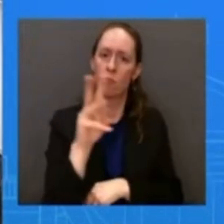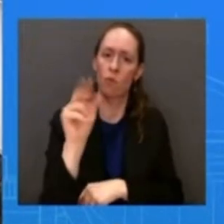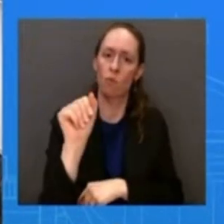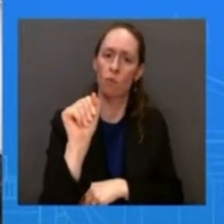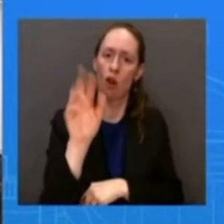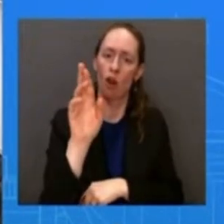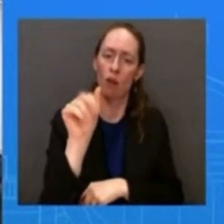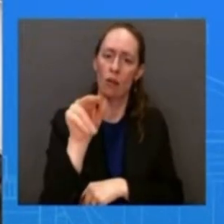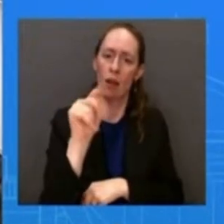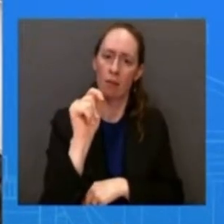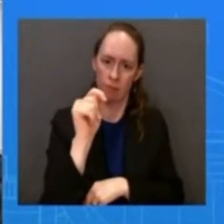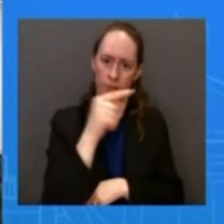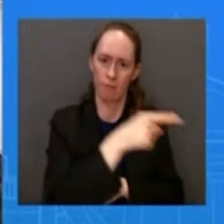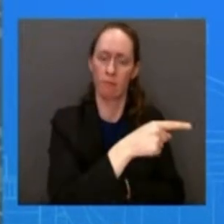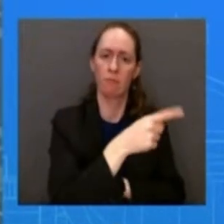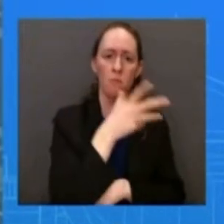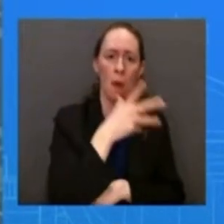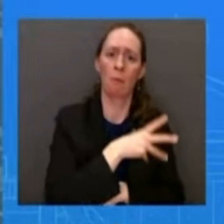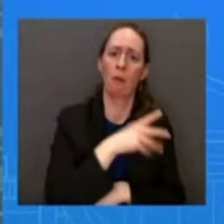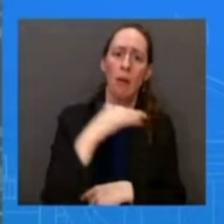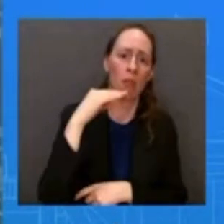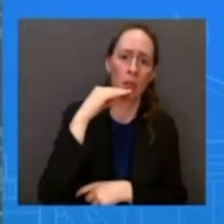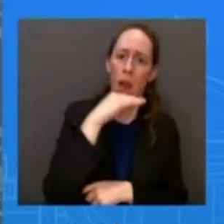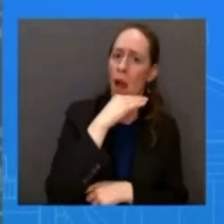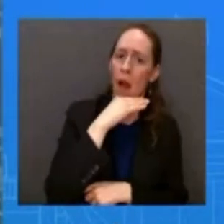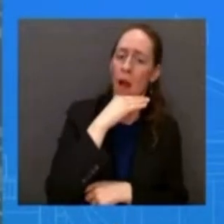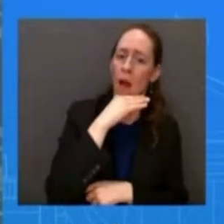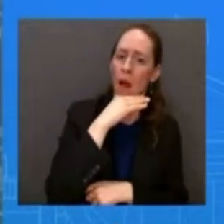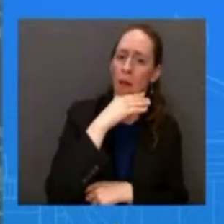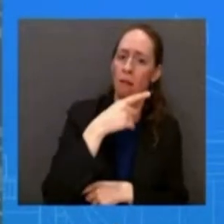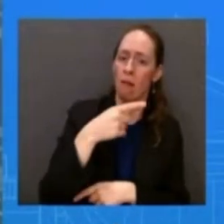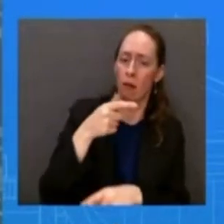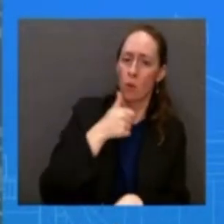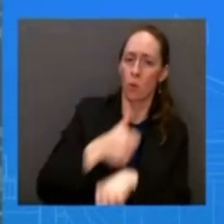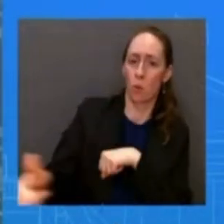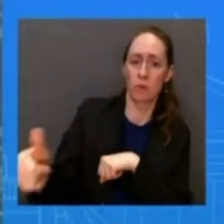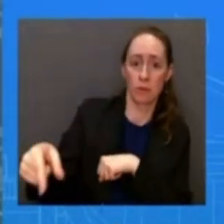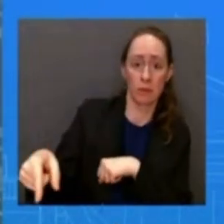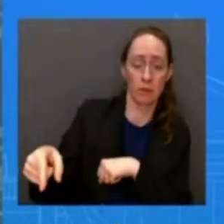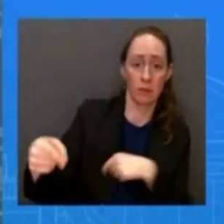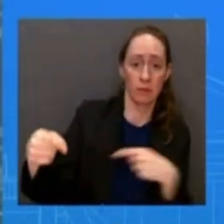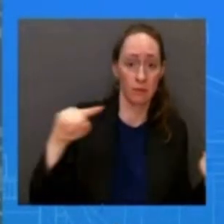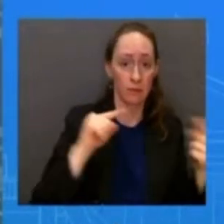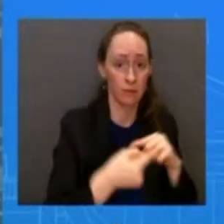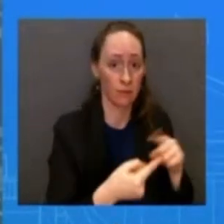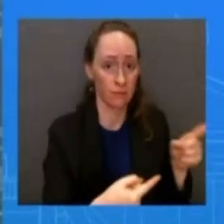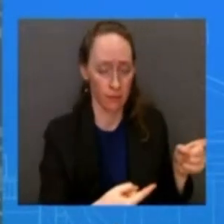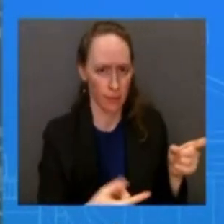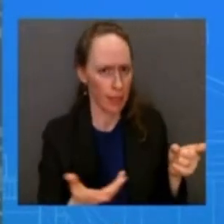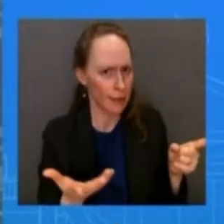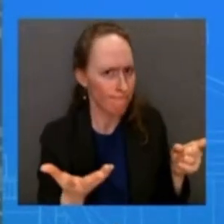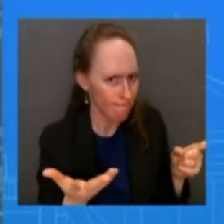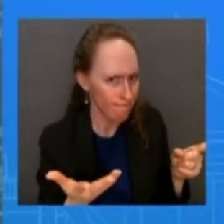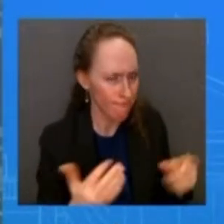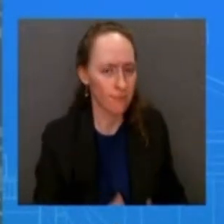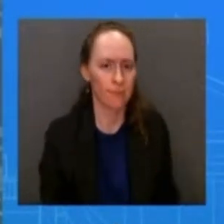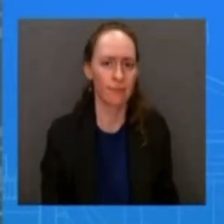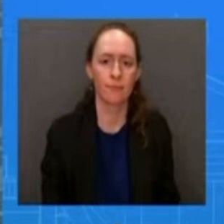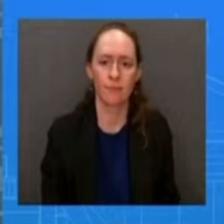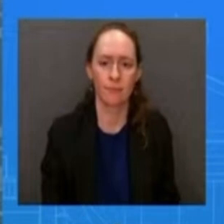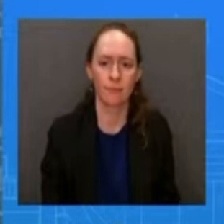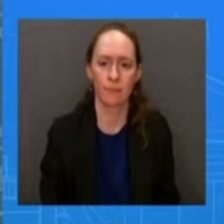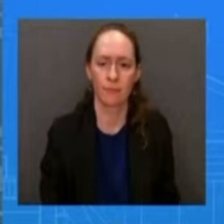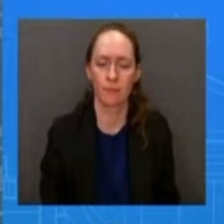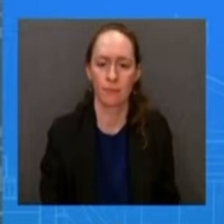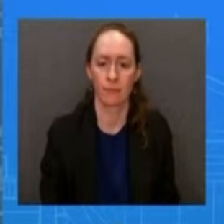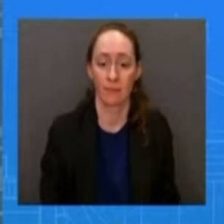having the screening this week so as you know when it comes to lawsuit or any anything that uh involves uh you